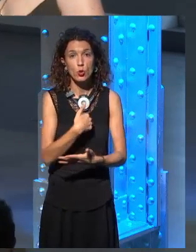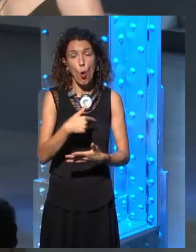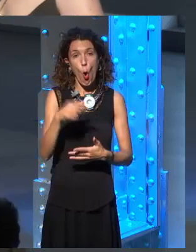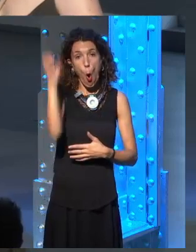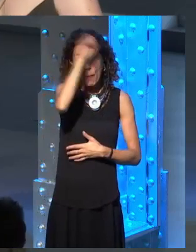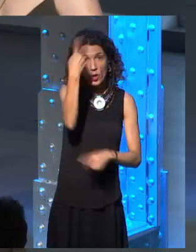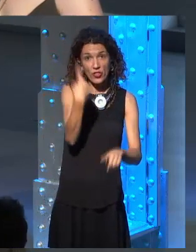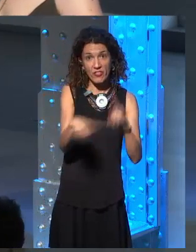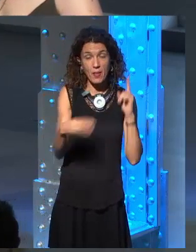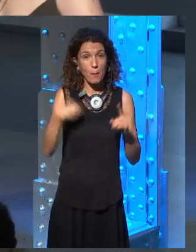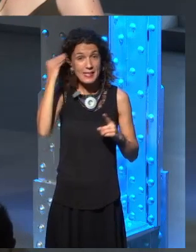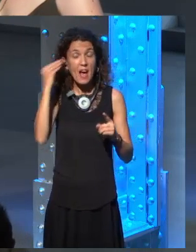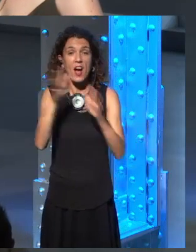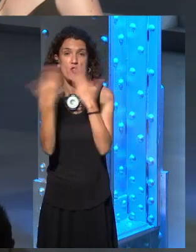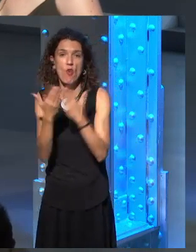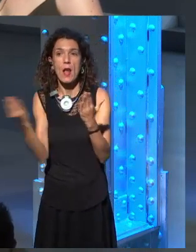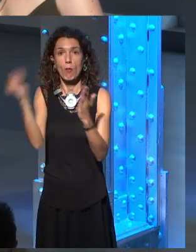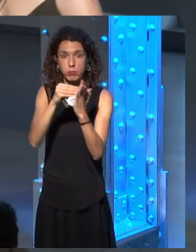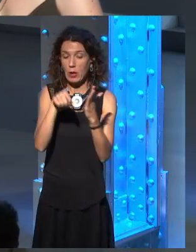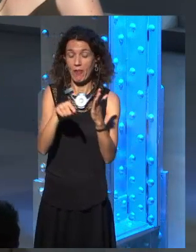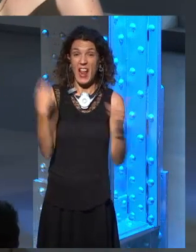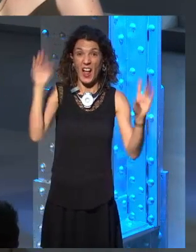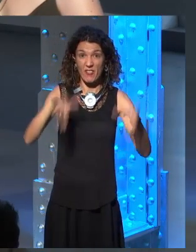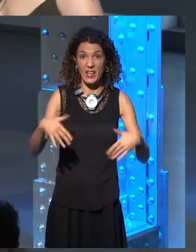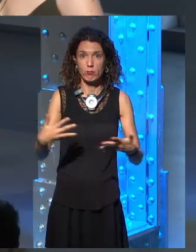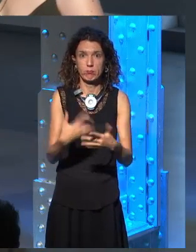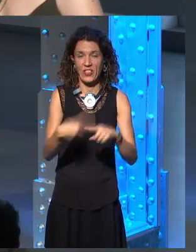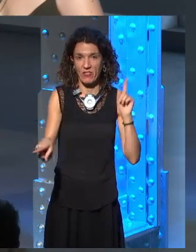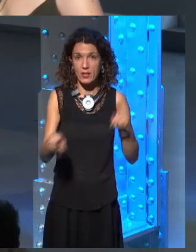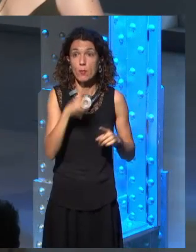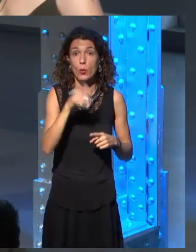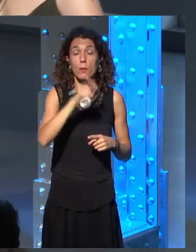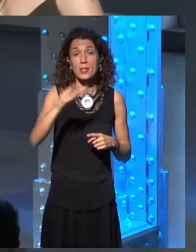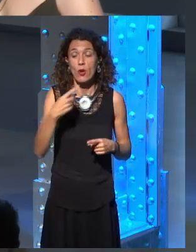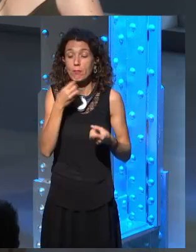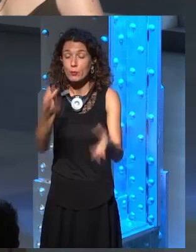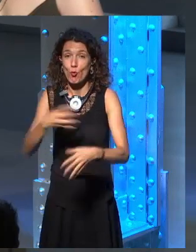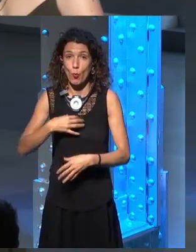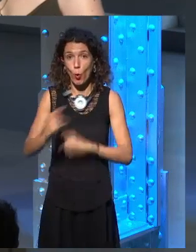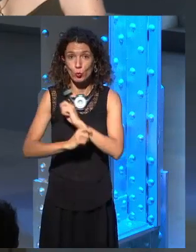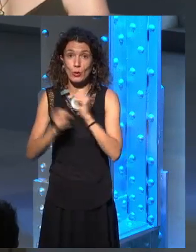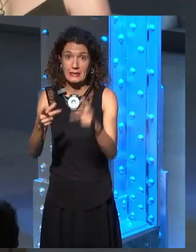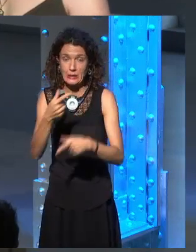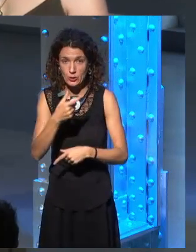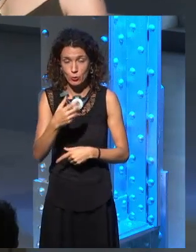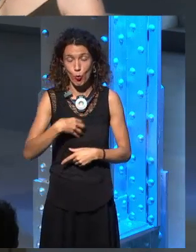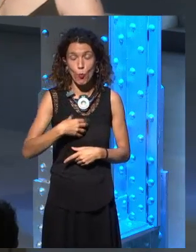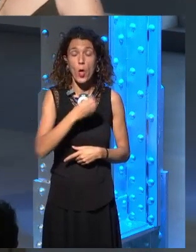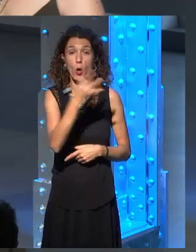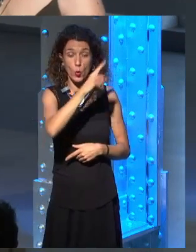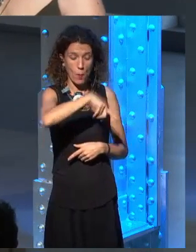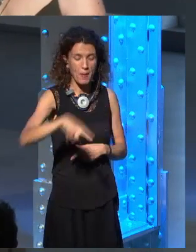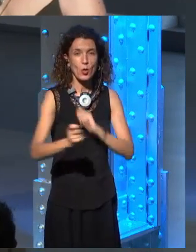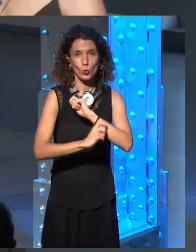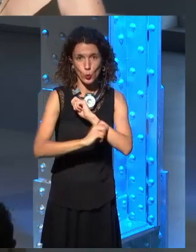But I continued to argue on the forum that same wrong argument because if I suddenly change, like everyone knows Elio believes this. If I suddenly change